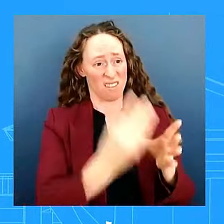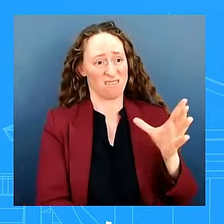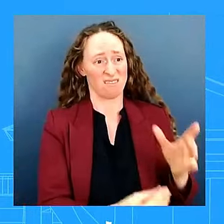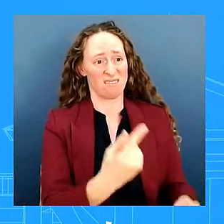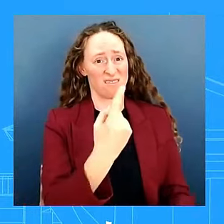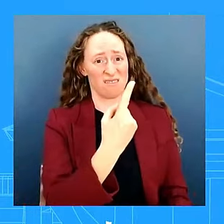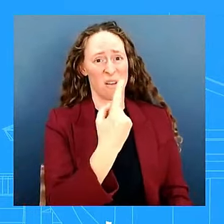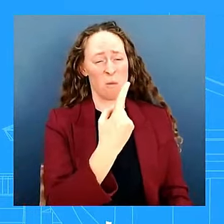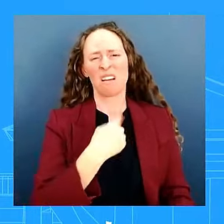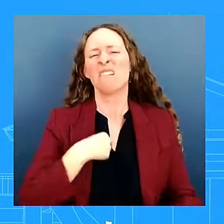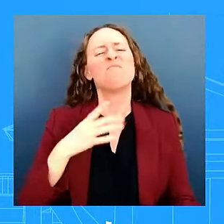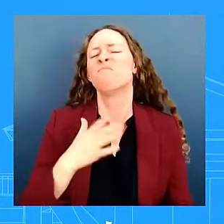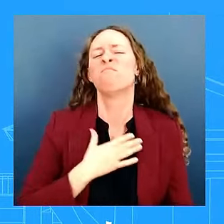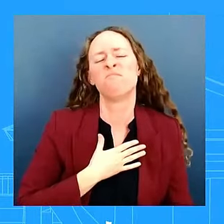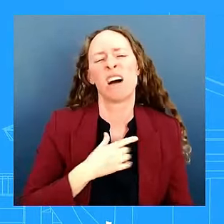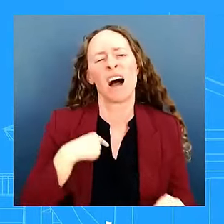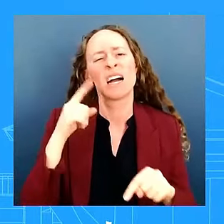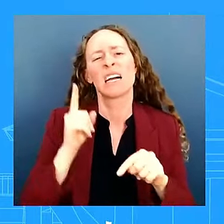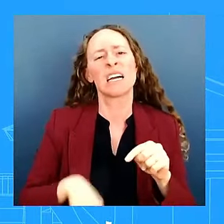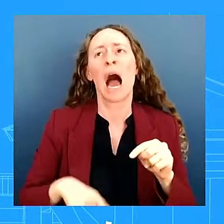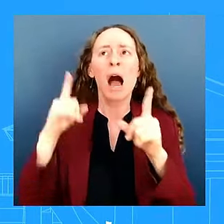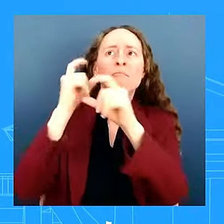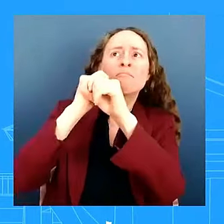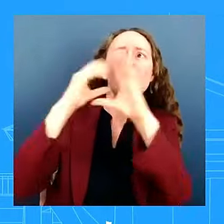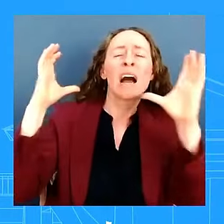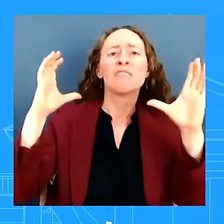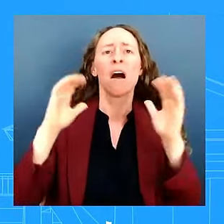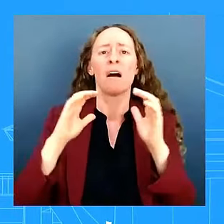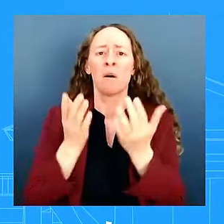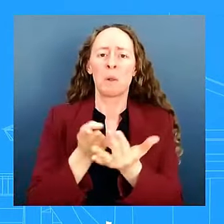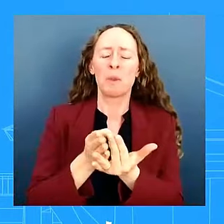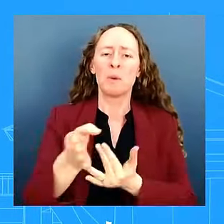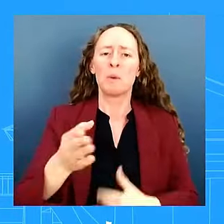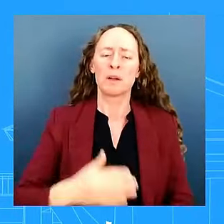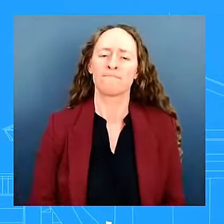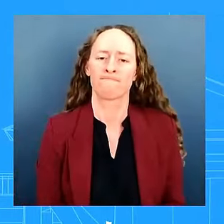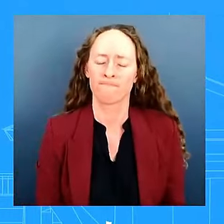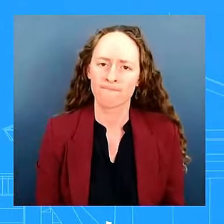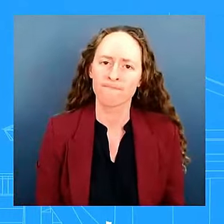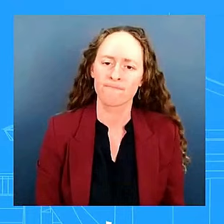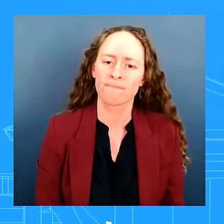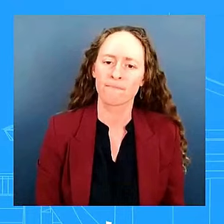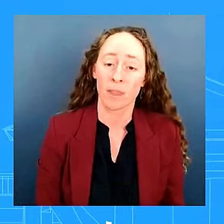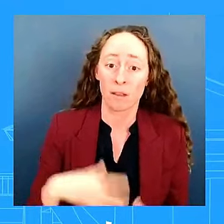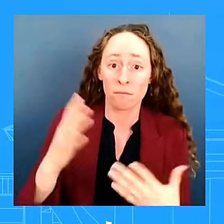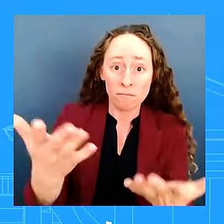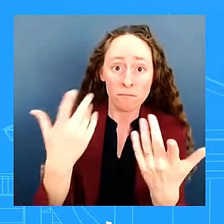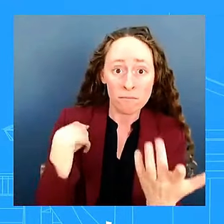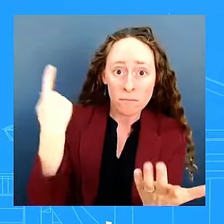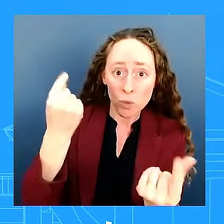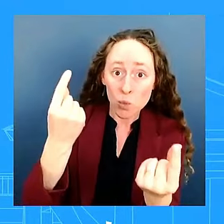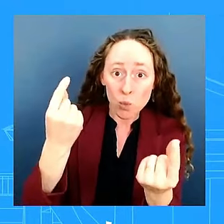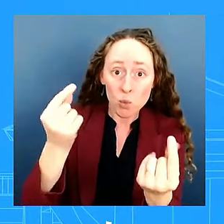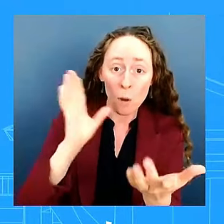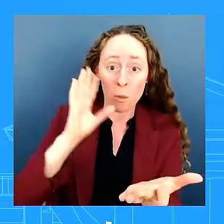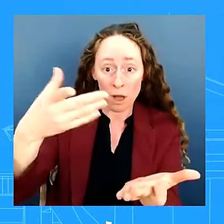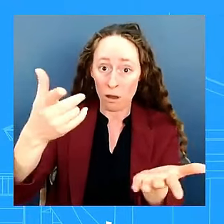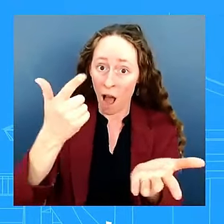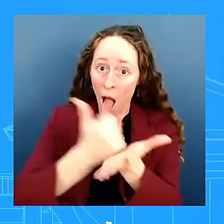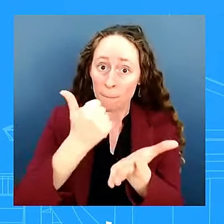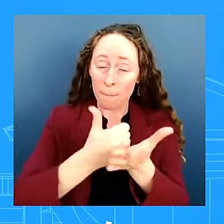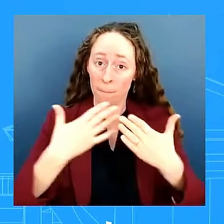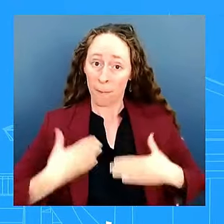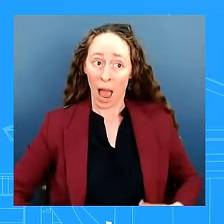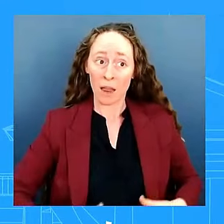is the u.s helping turkey sorry is the u.s helping to bring the remains i i don't have anything to share with you on that i would refer you to the state department specifically